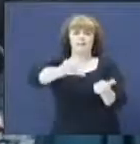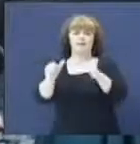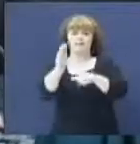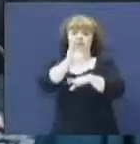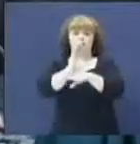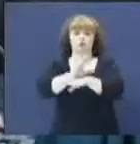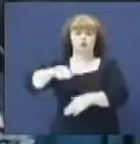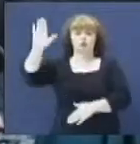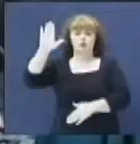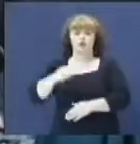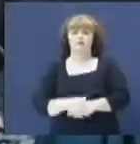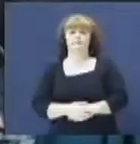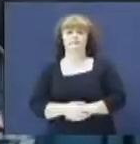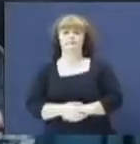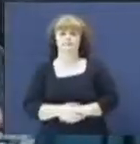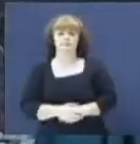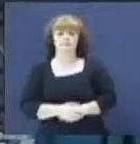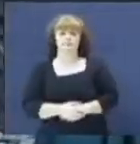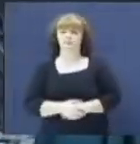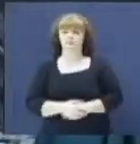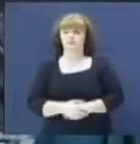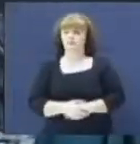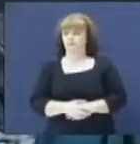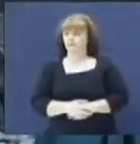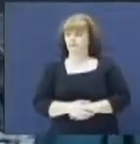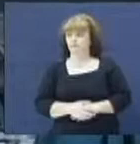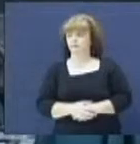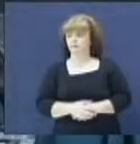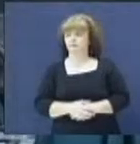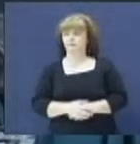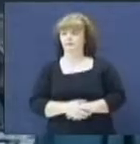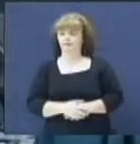Church? Will you raise your hand? I will raise your first.